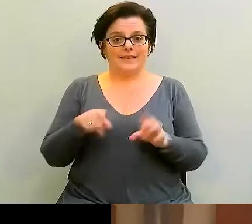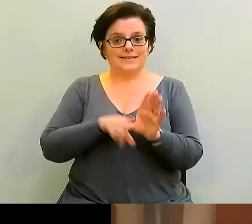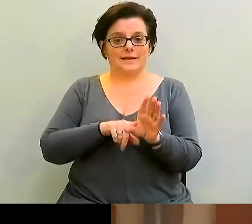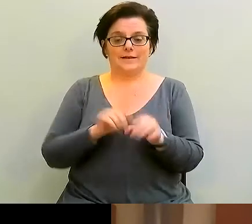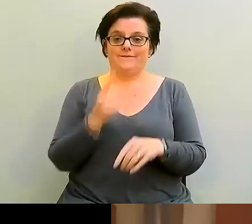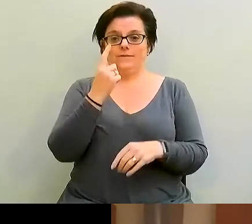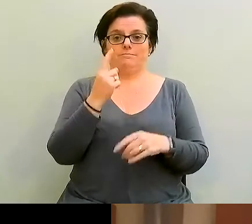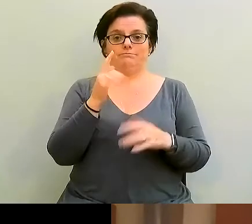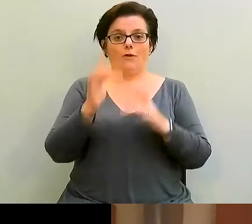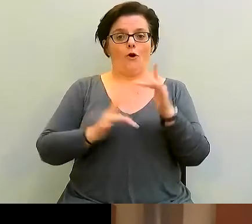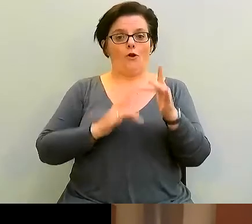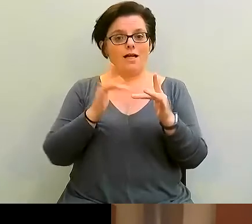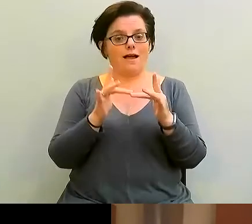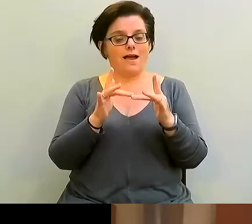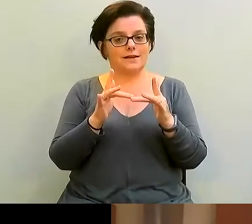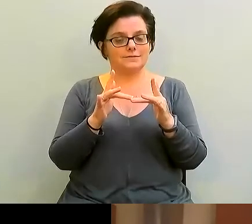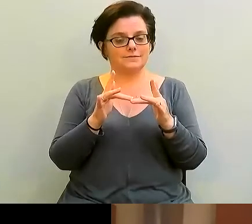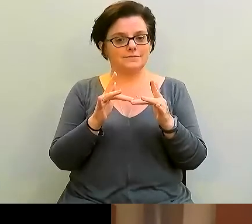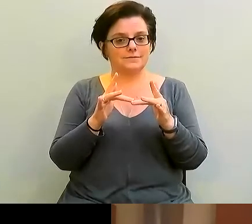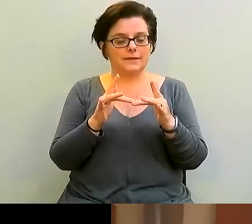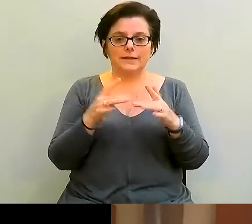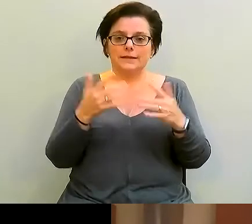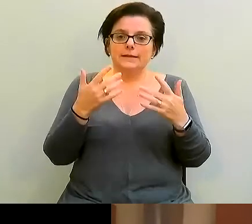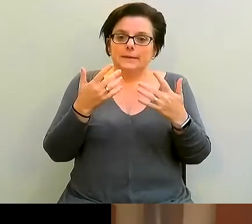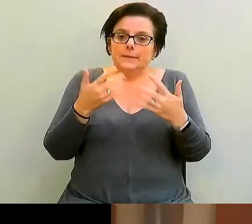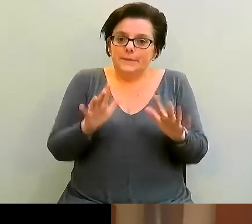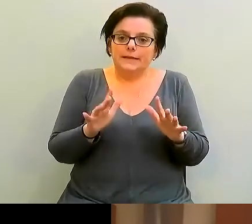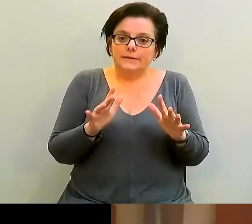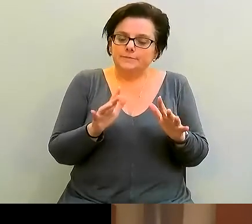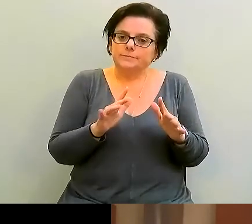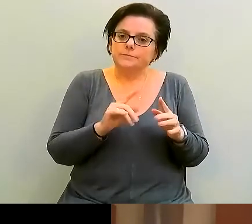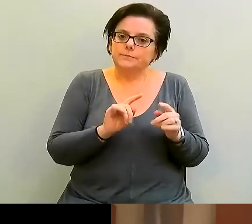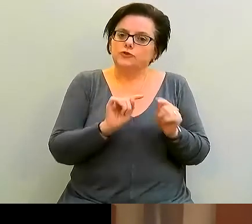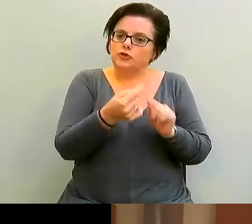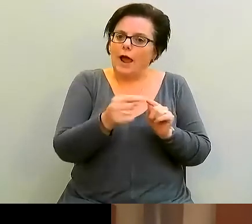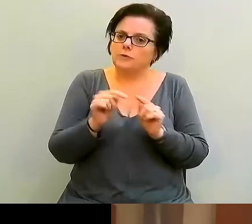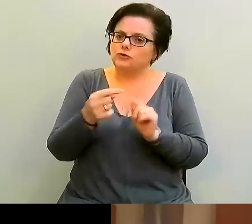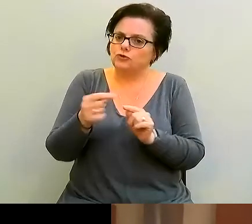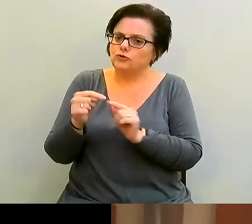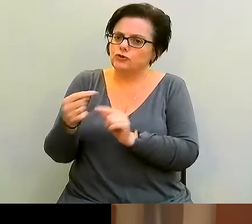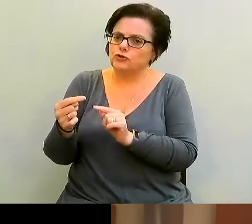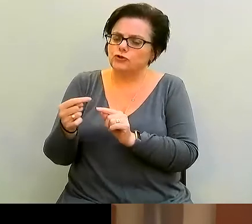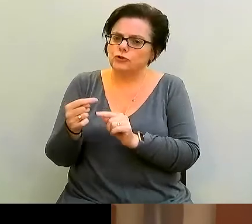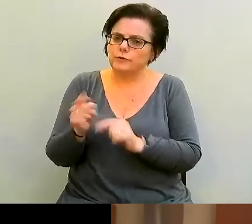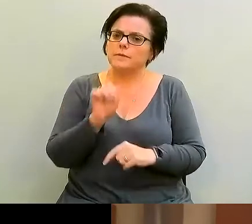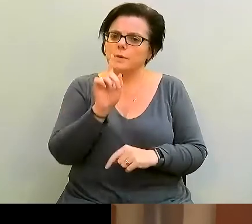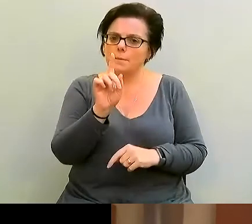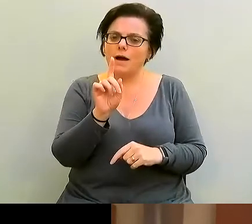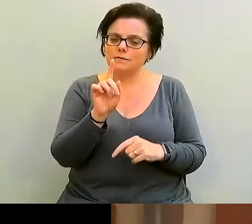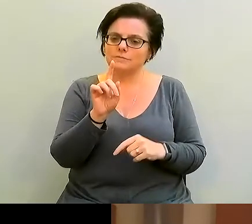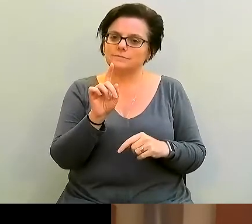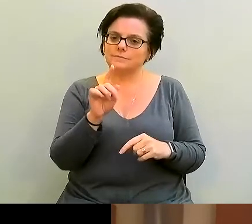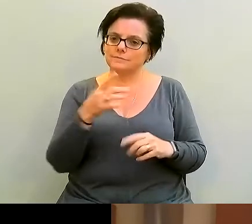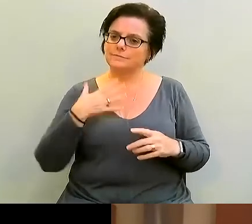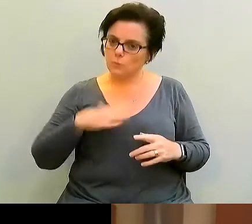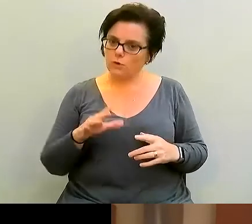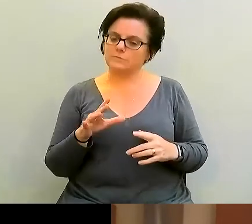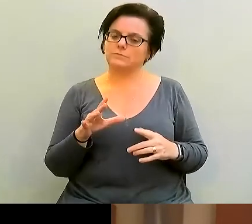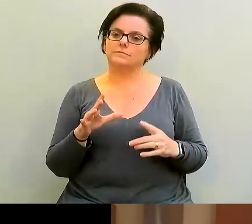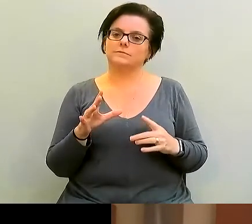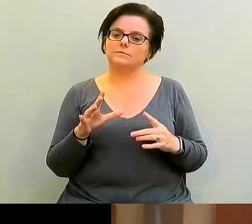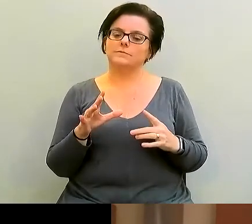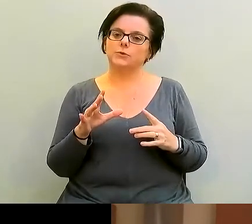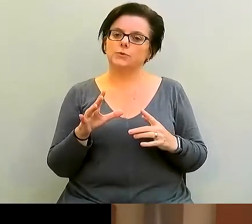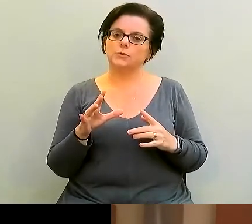that's created a whole series of different challenges. But actually, we'd like to, in the spirit of the Mental Wealth Festival, talk